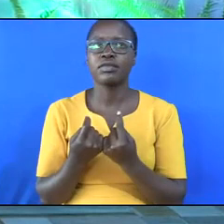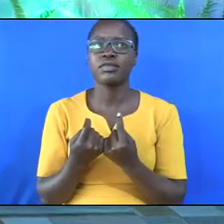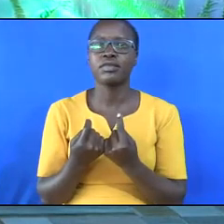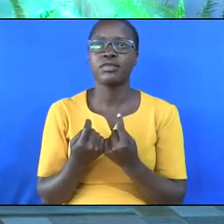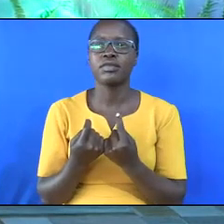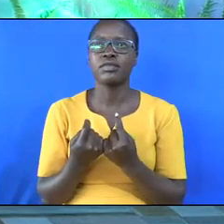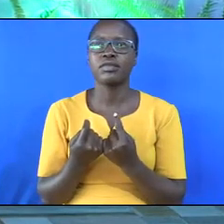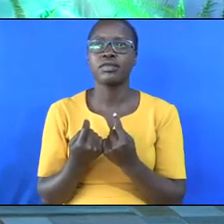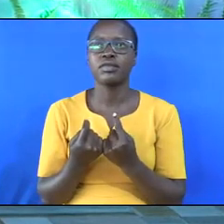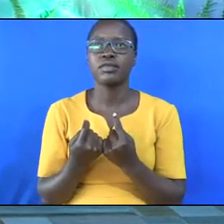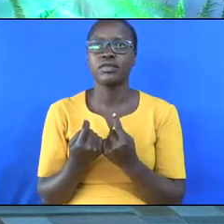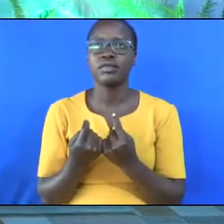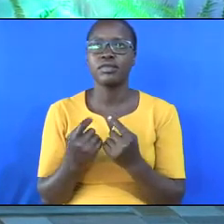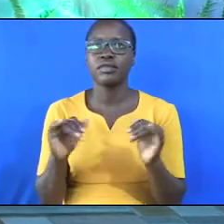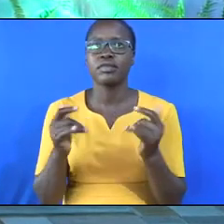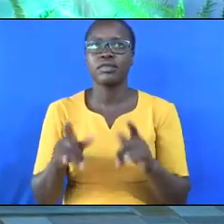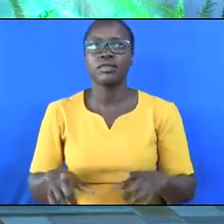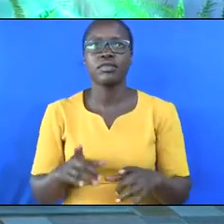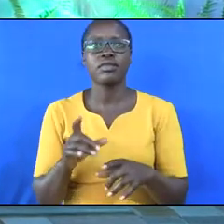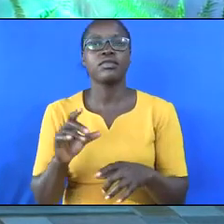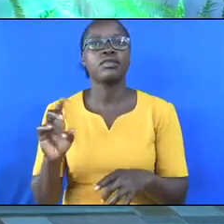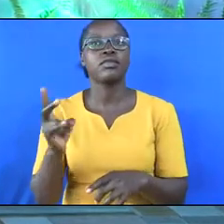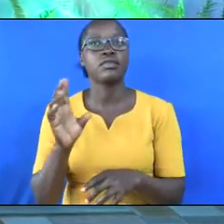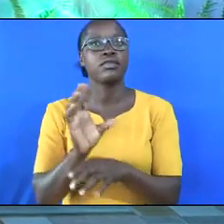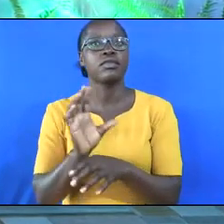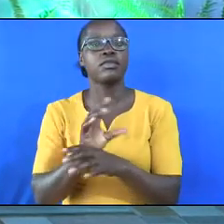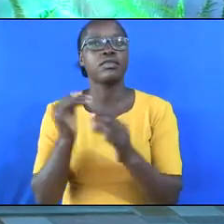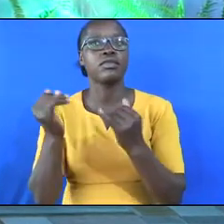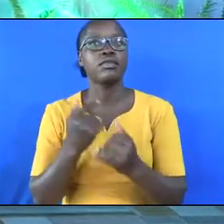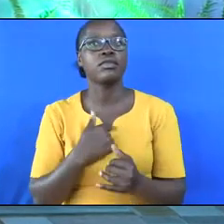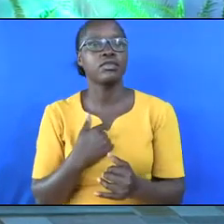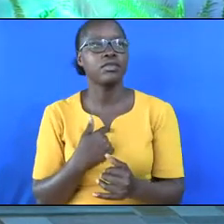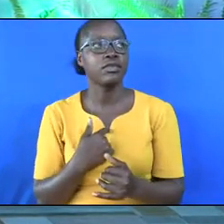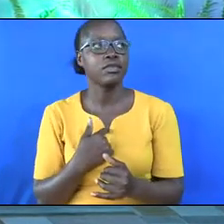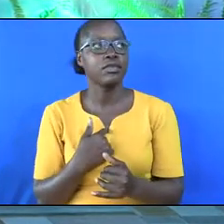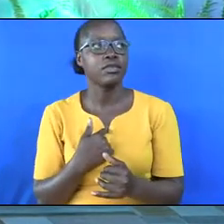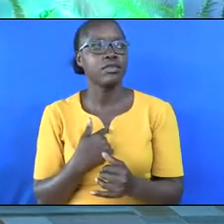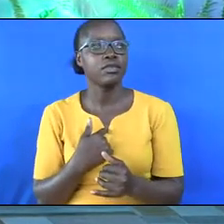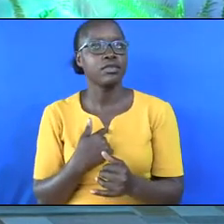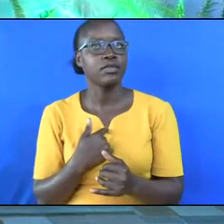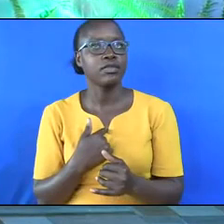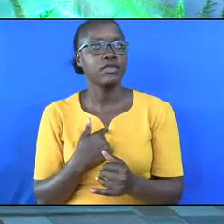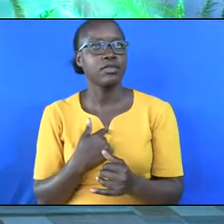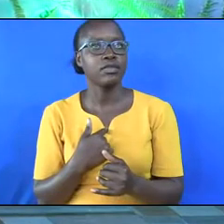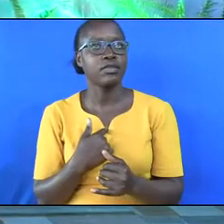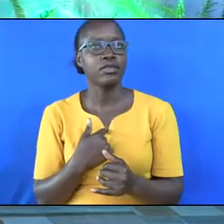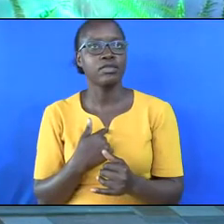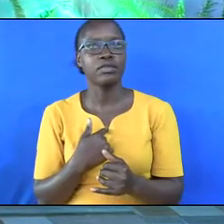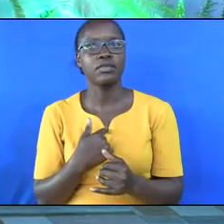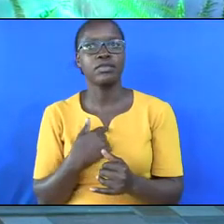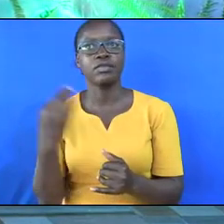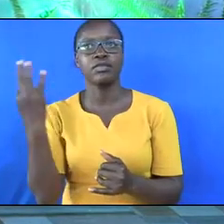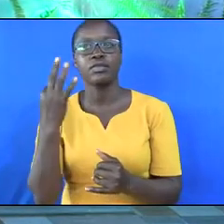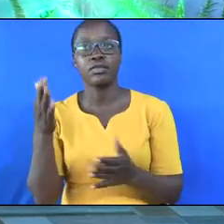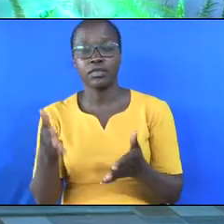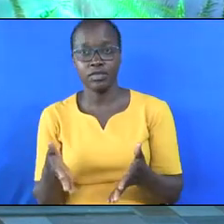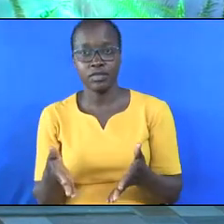at the New Life ACJ Church for inviting me to speak on their day.